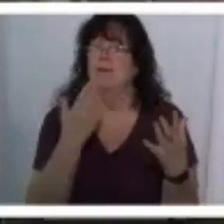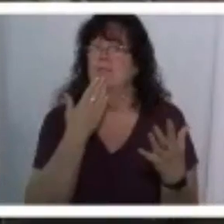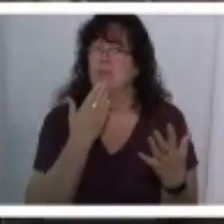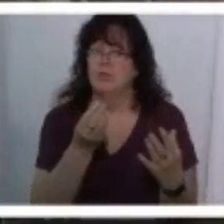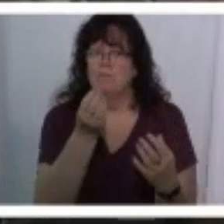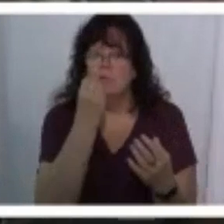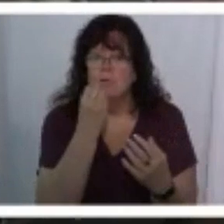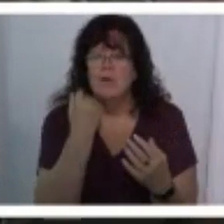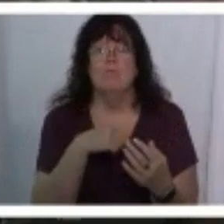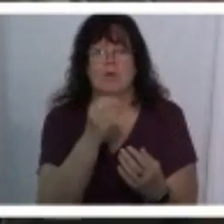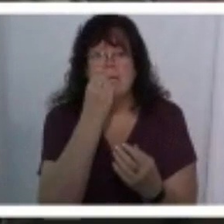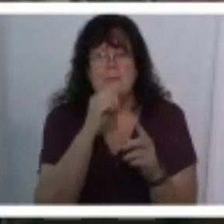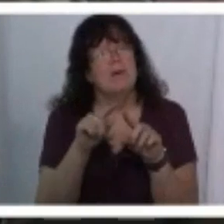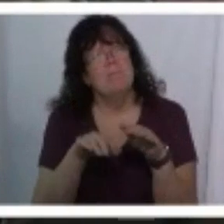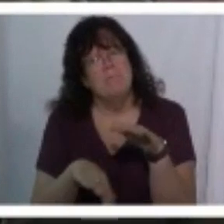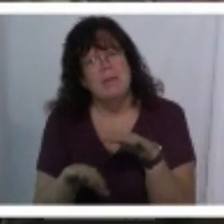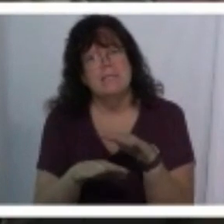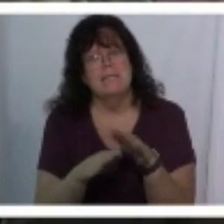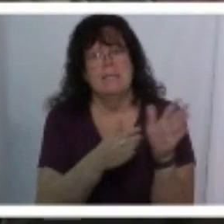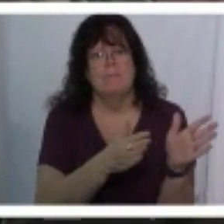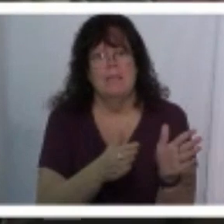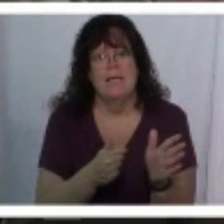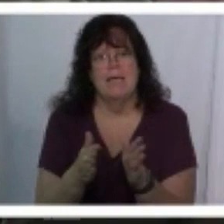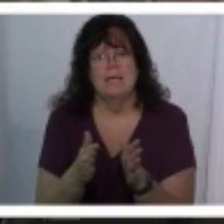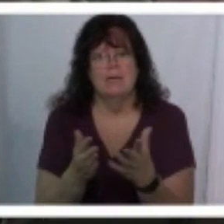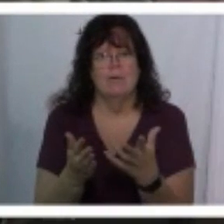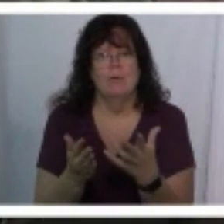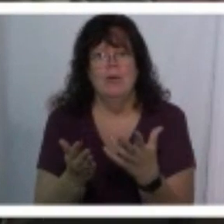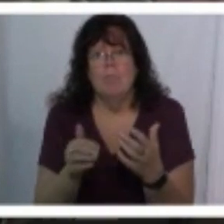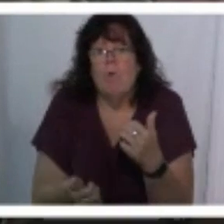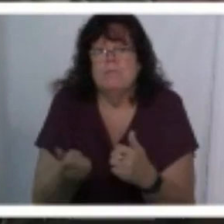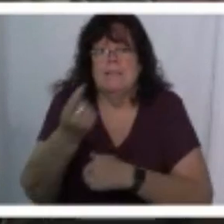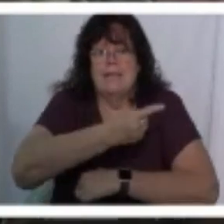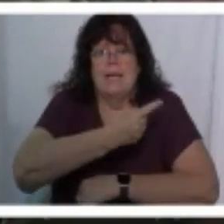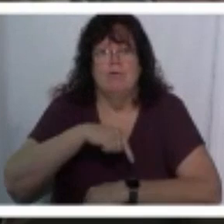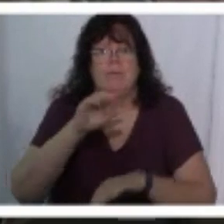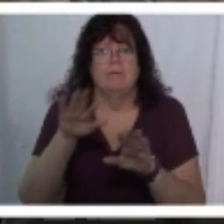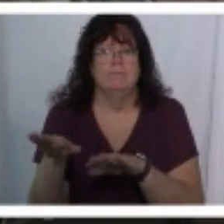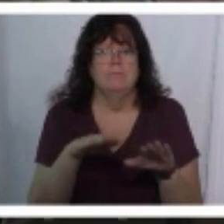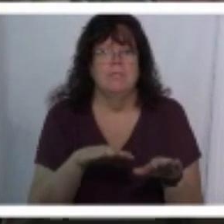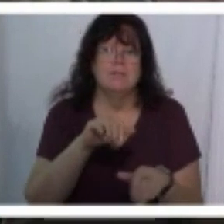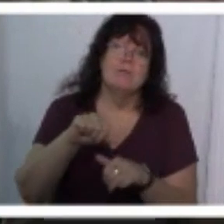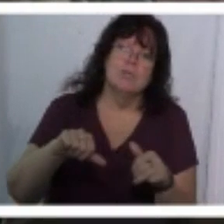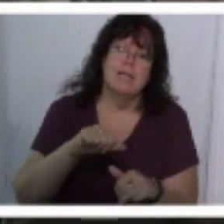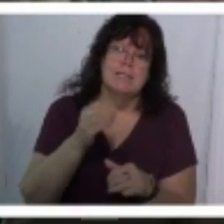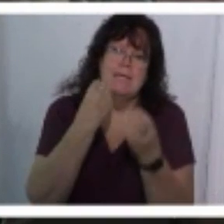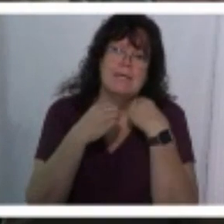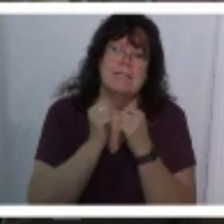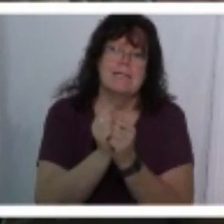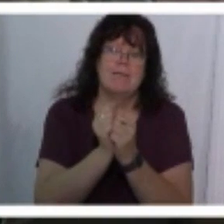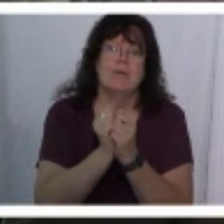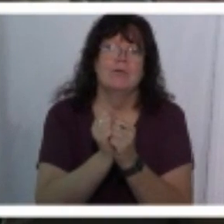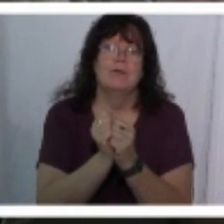gonna eat but what we're gonna we're basically most of the day we'll just be hanging out and talking and eating together